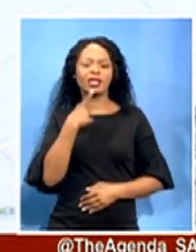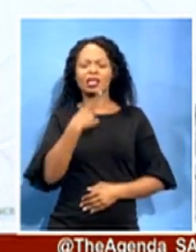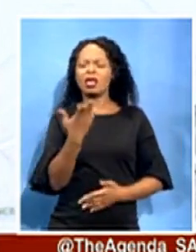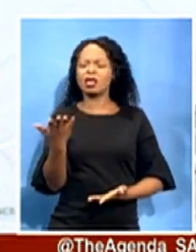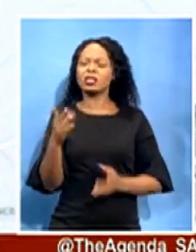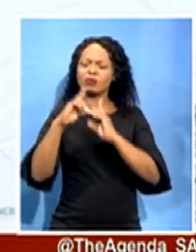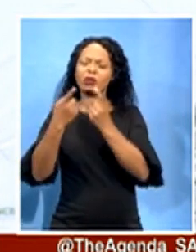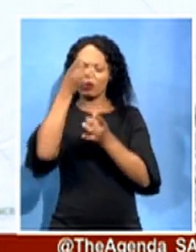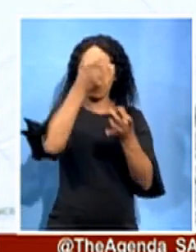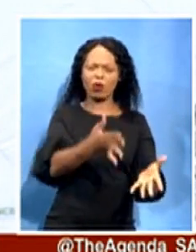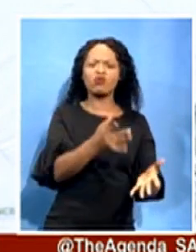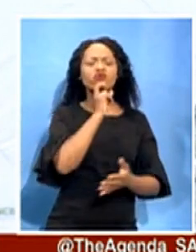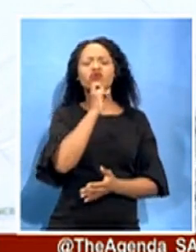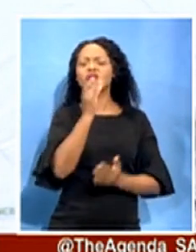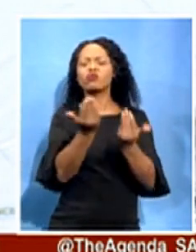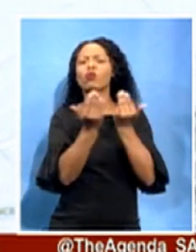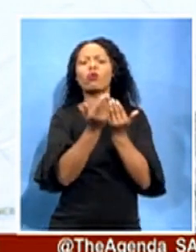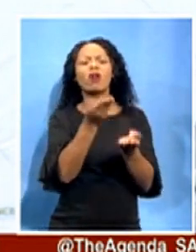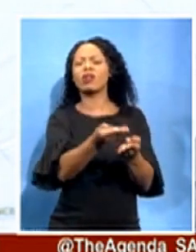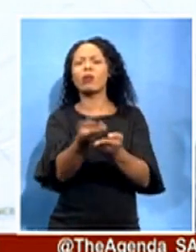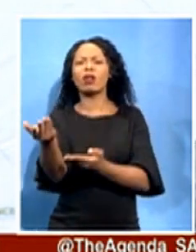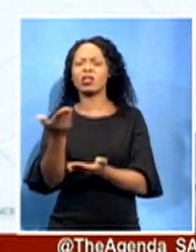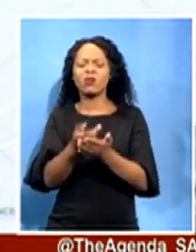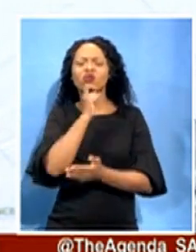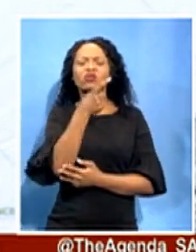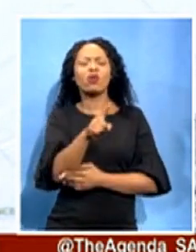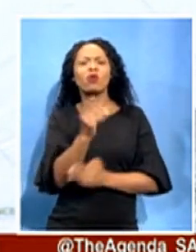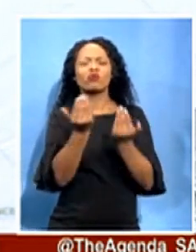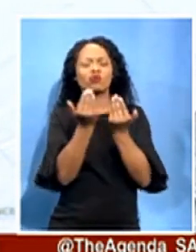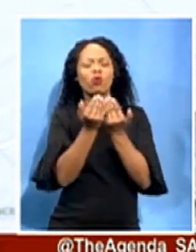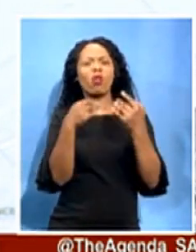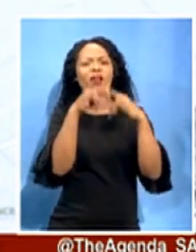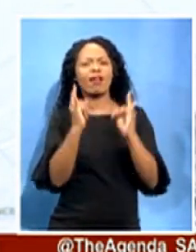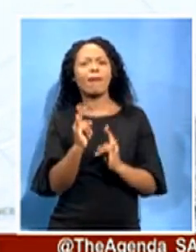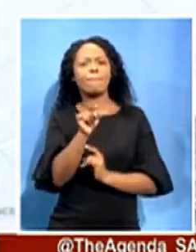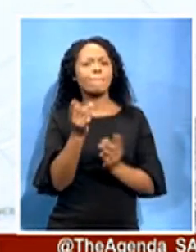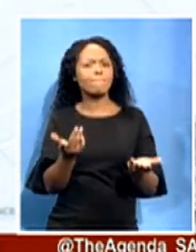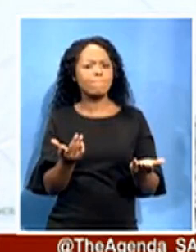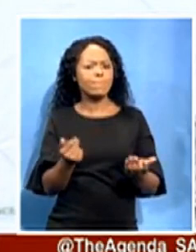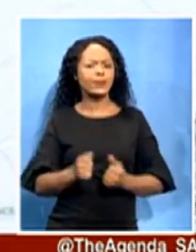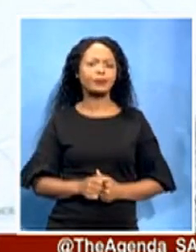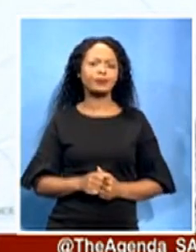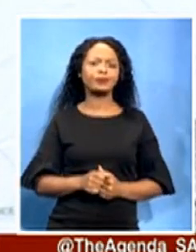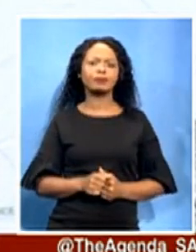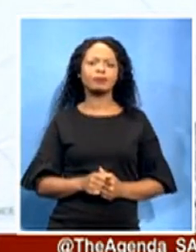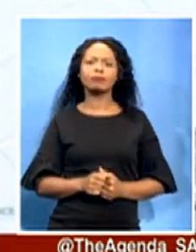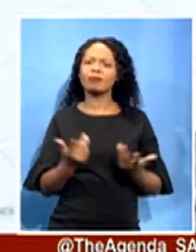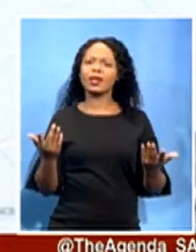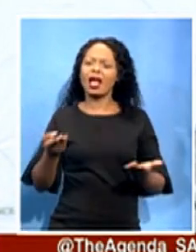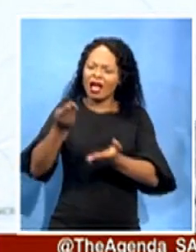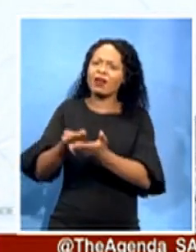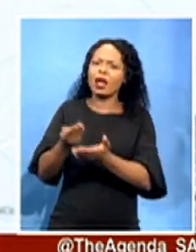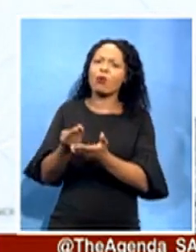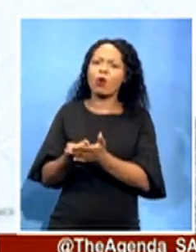Iklopo, Iklopo High School, that was available. has boarding facilities. It was available to be used to host the metric